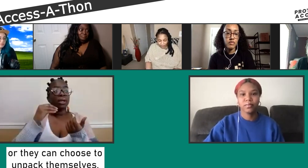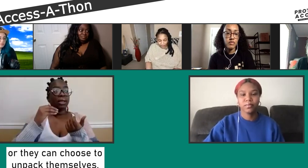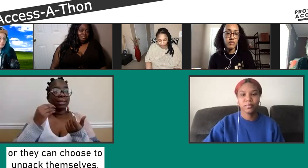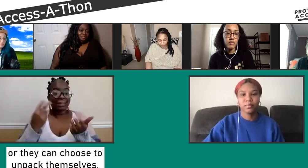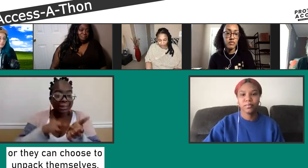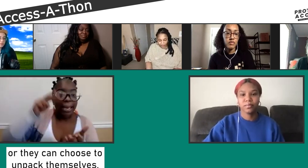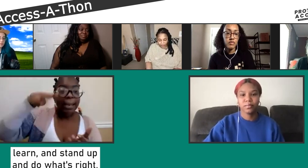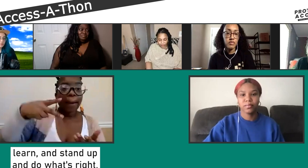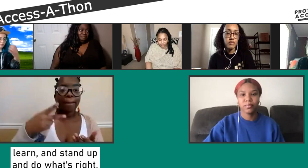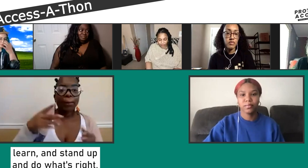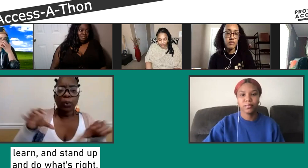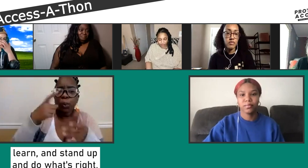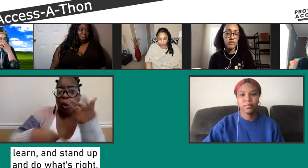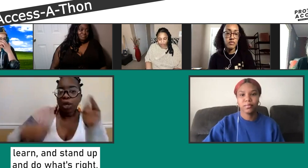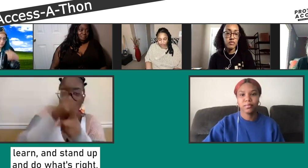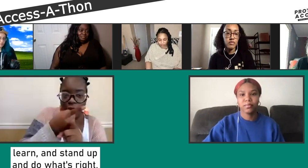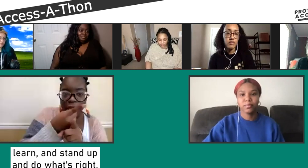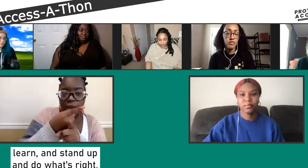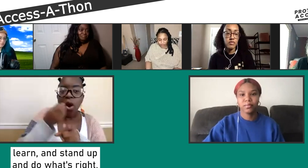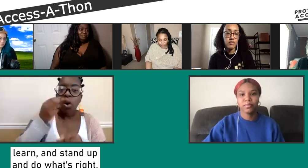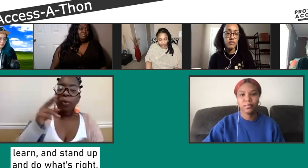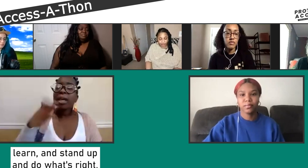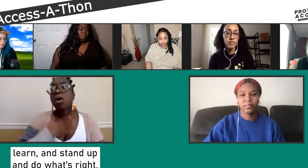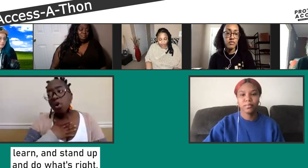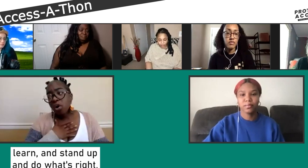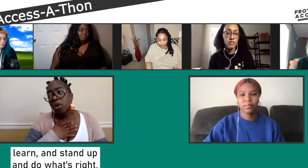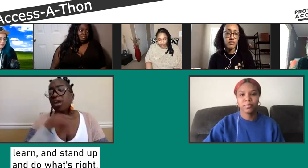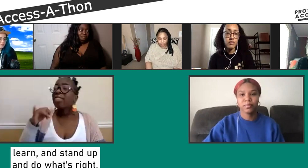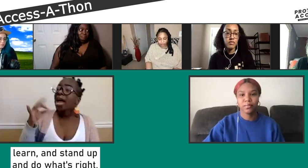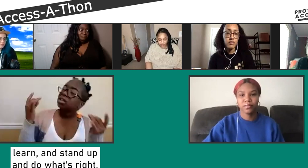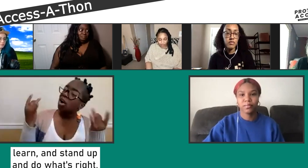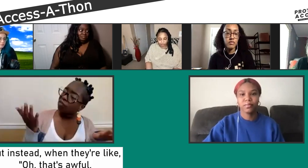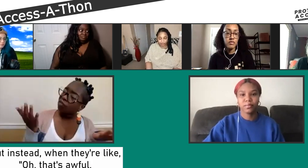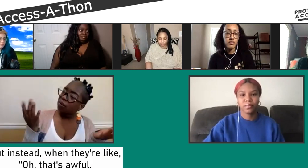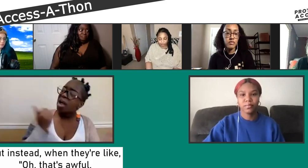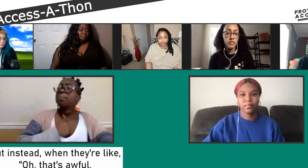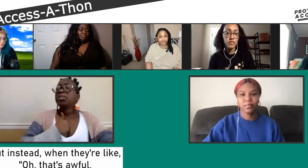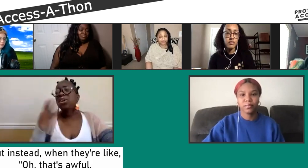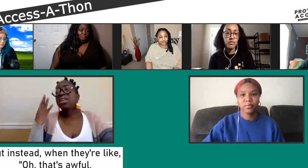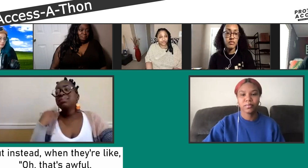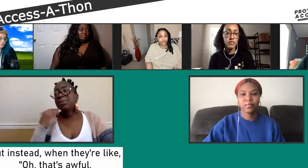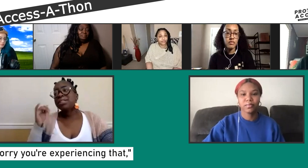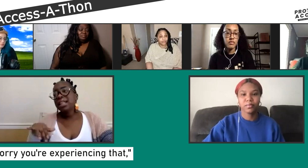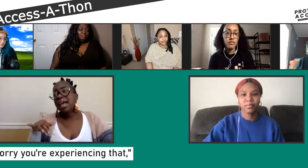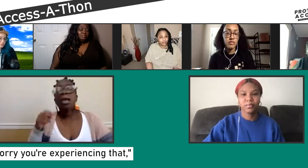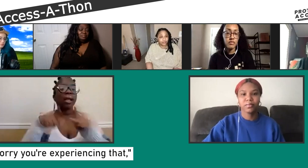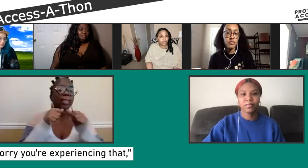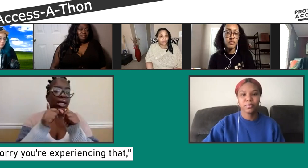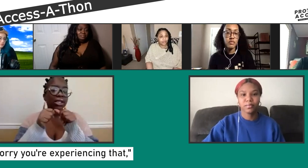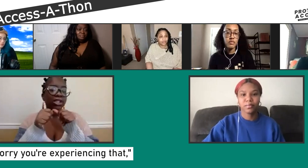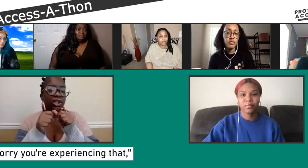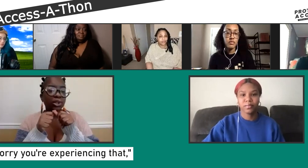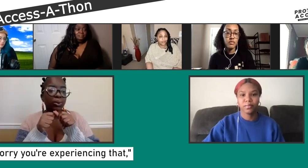choose to learn and unpack and step up, you know, what is right, and then sometimes they don't. Sometimes they're just like, oh,